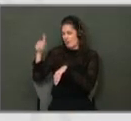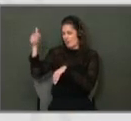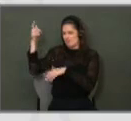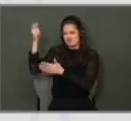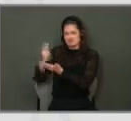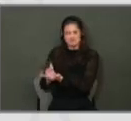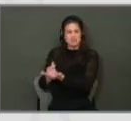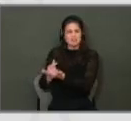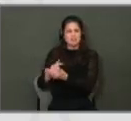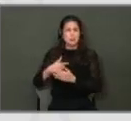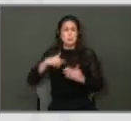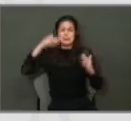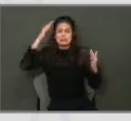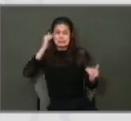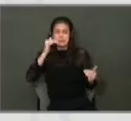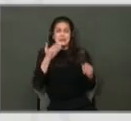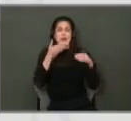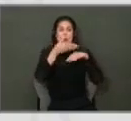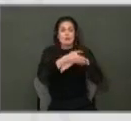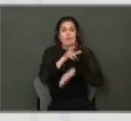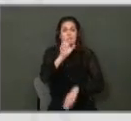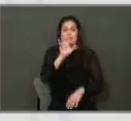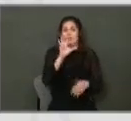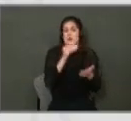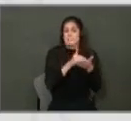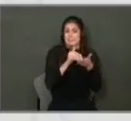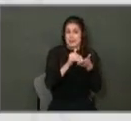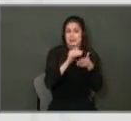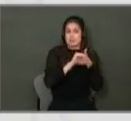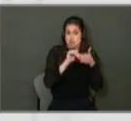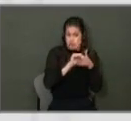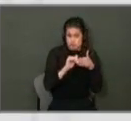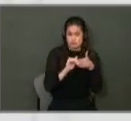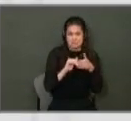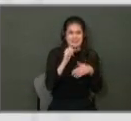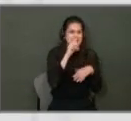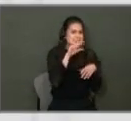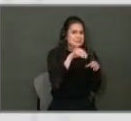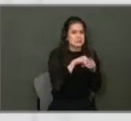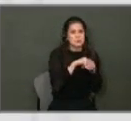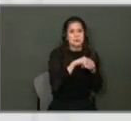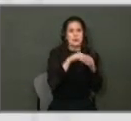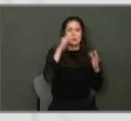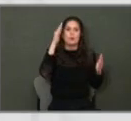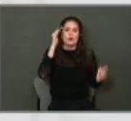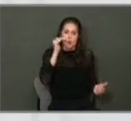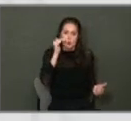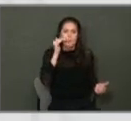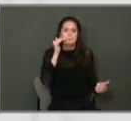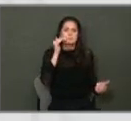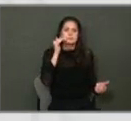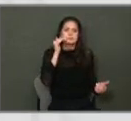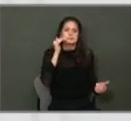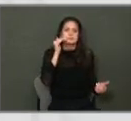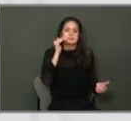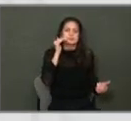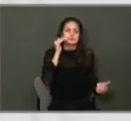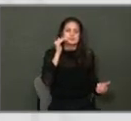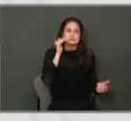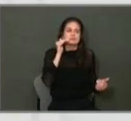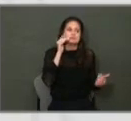anticipating spending over $300 million over the next five years. And that does not include what we hope to leverage in terms of the